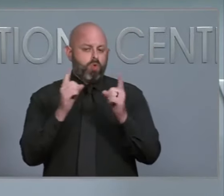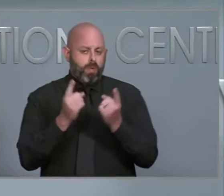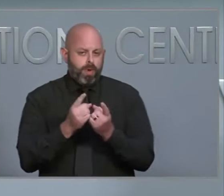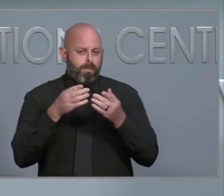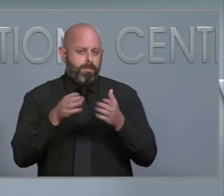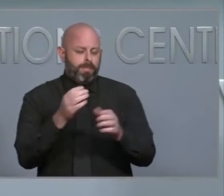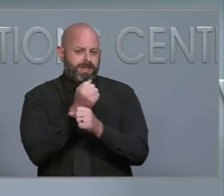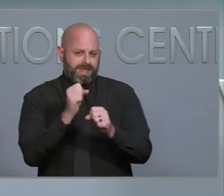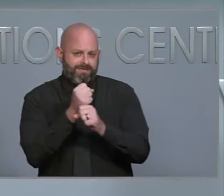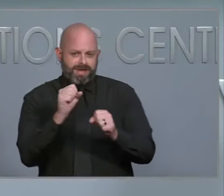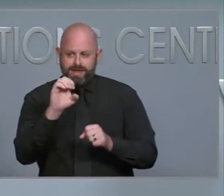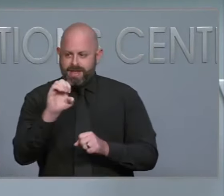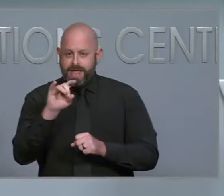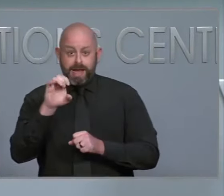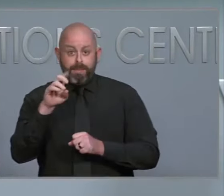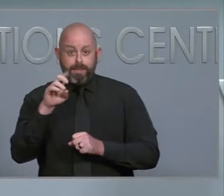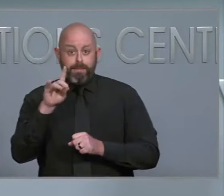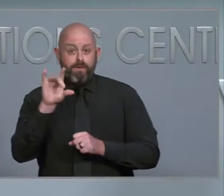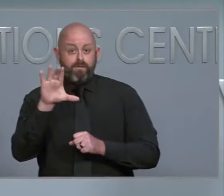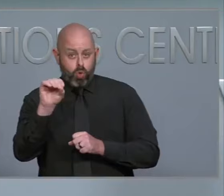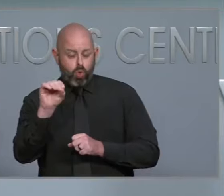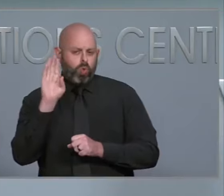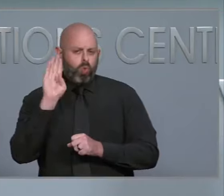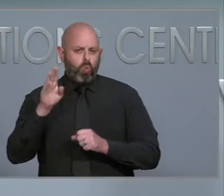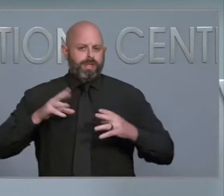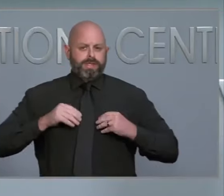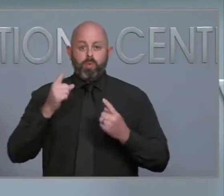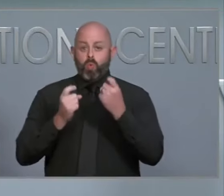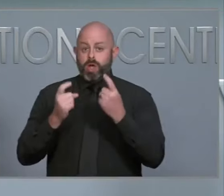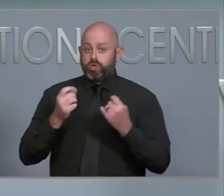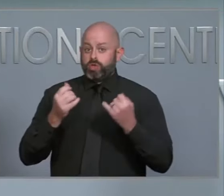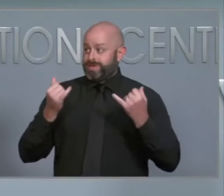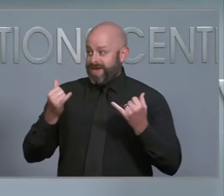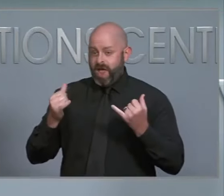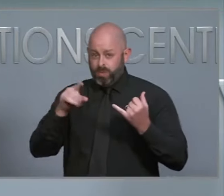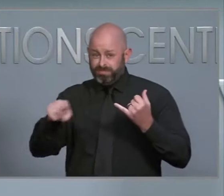now take questions from people from reporters who have called in.